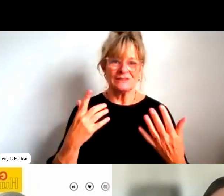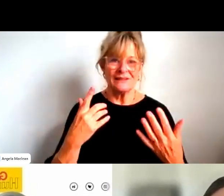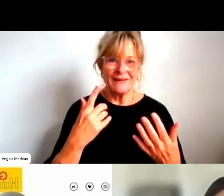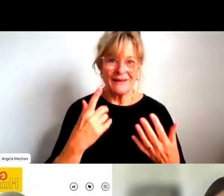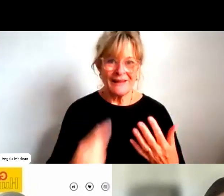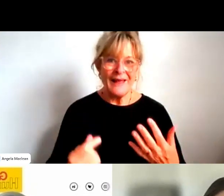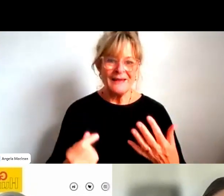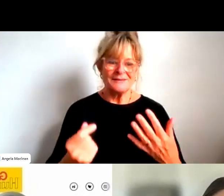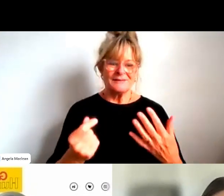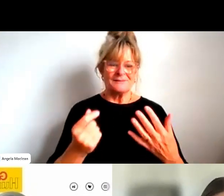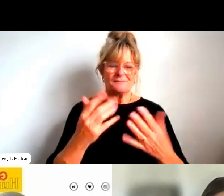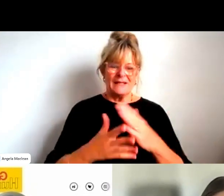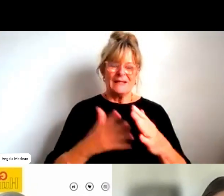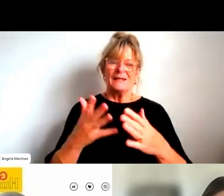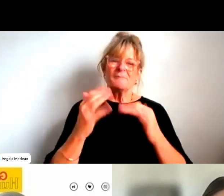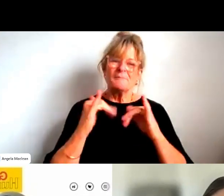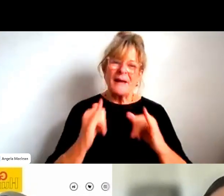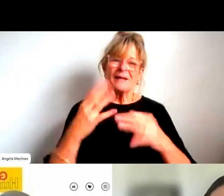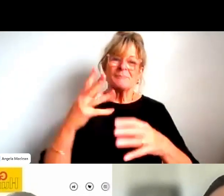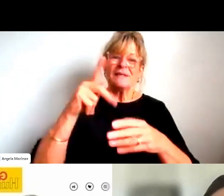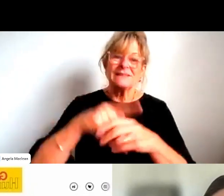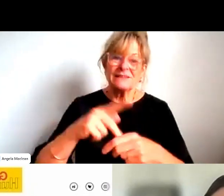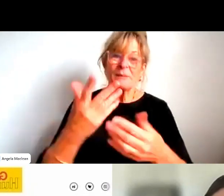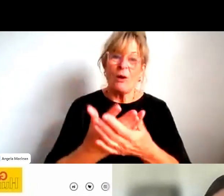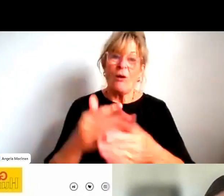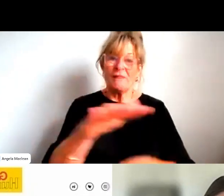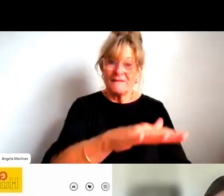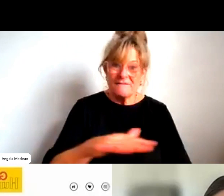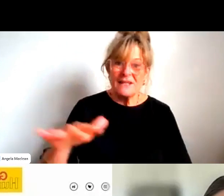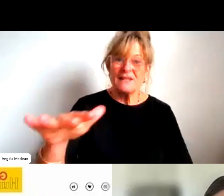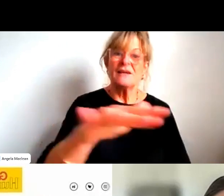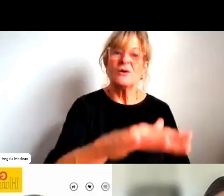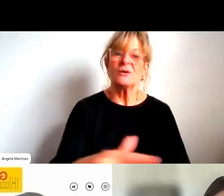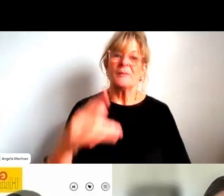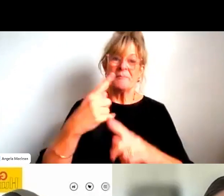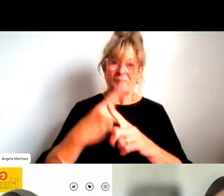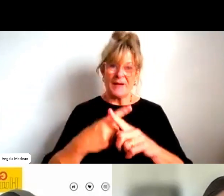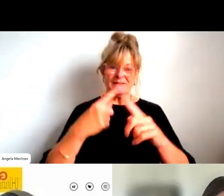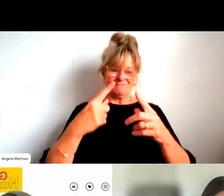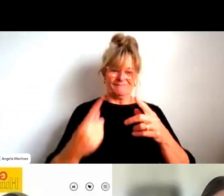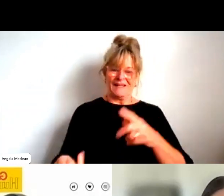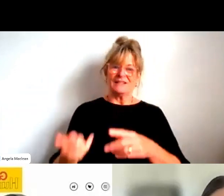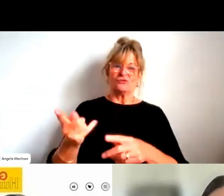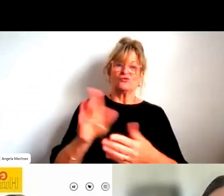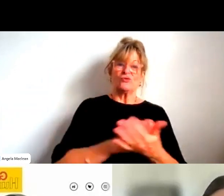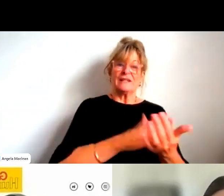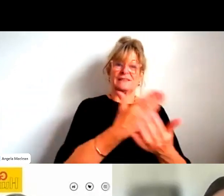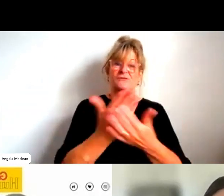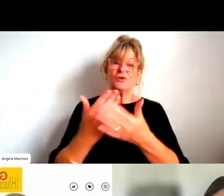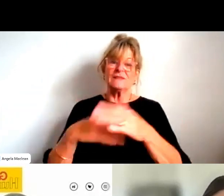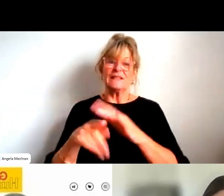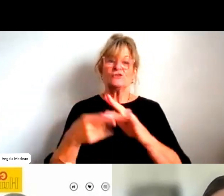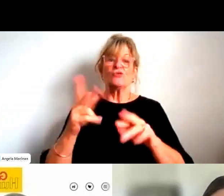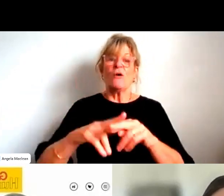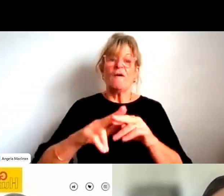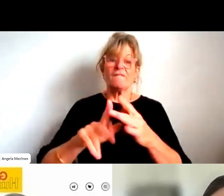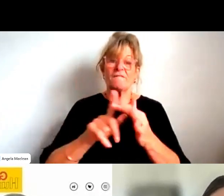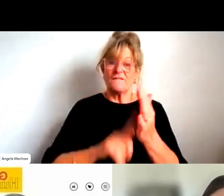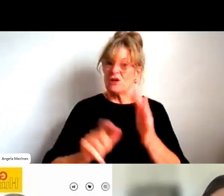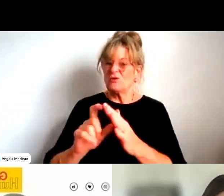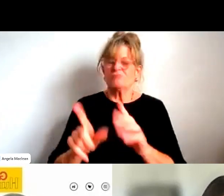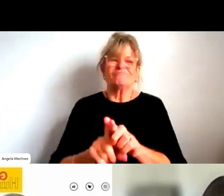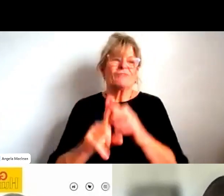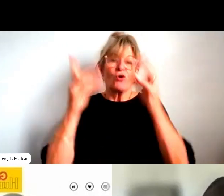field in community and elite spaces, but that transfer across into off-field roles, whether it be coaching, administration